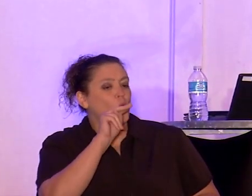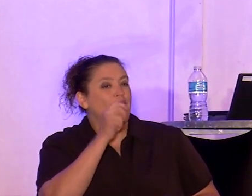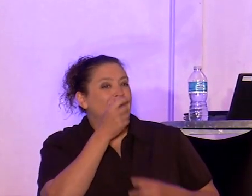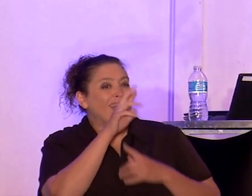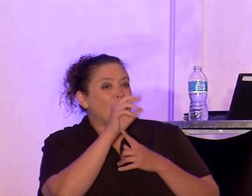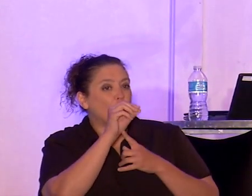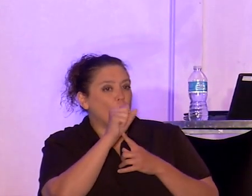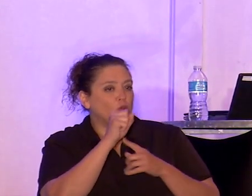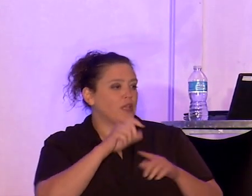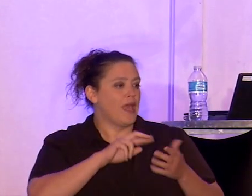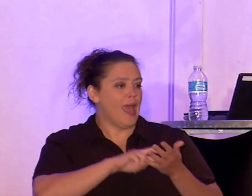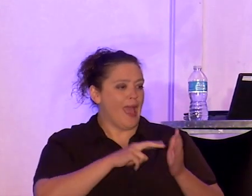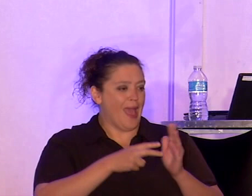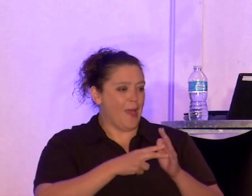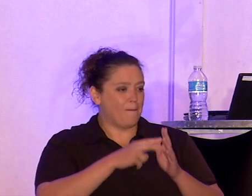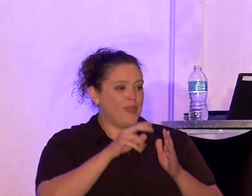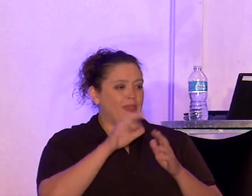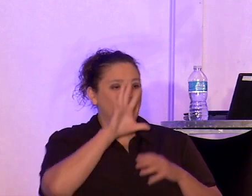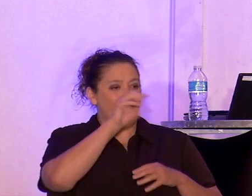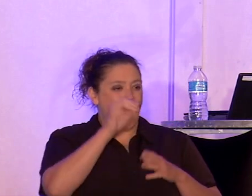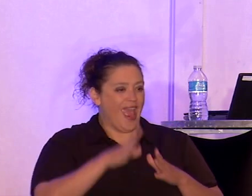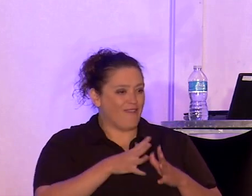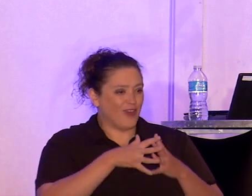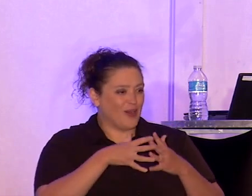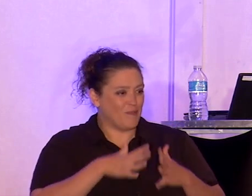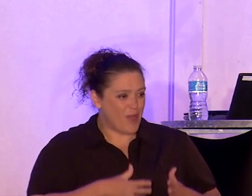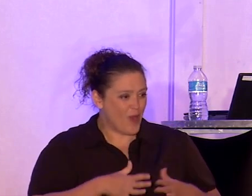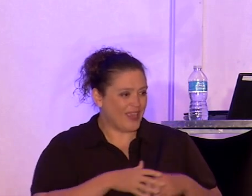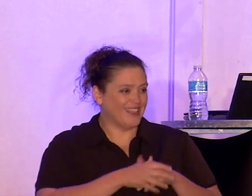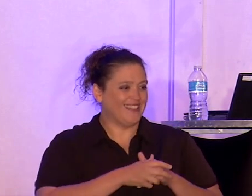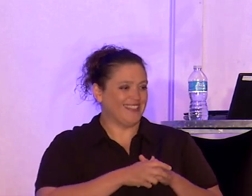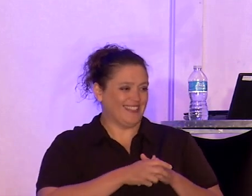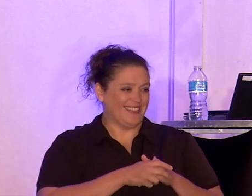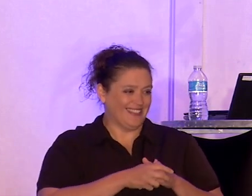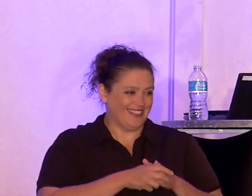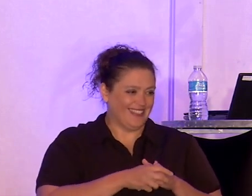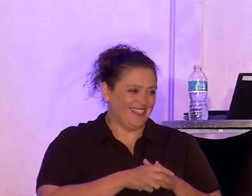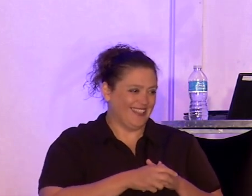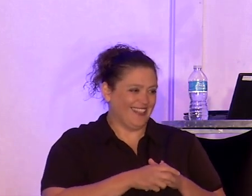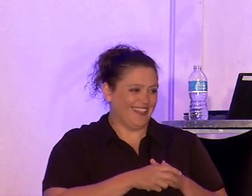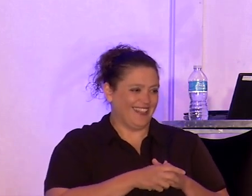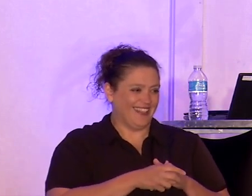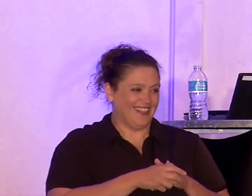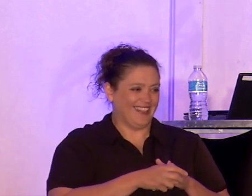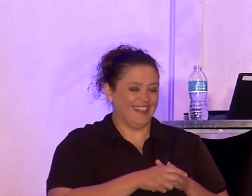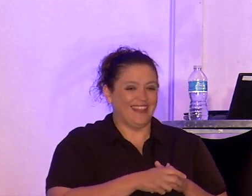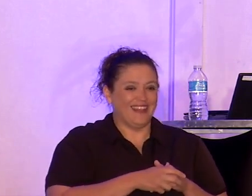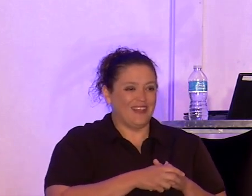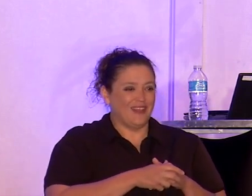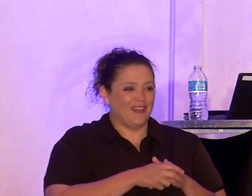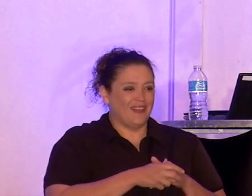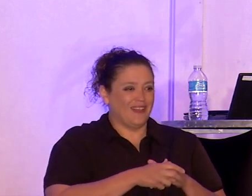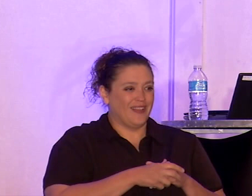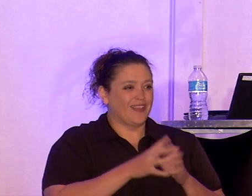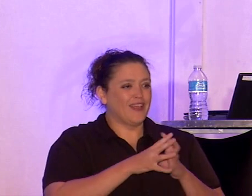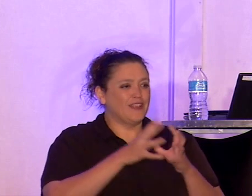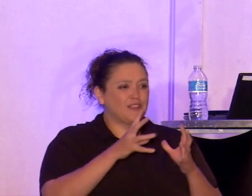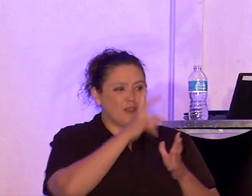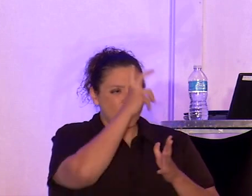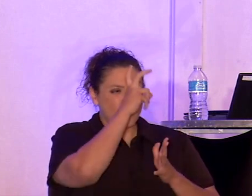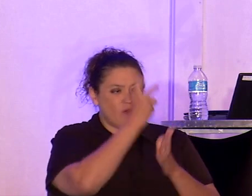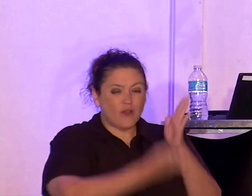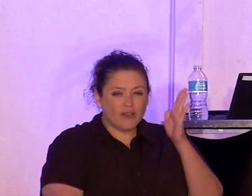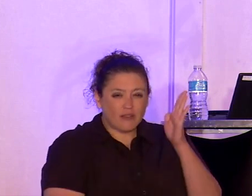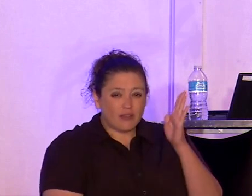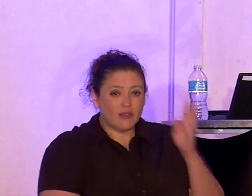African Americans, why do you African Americans invest so deeply in the